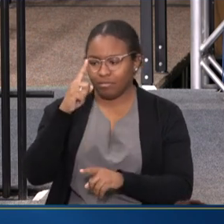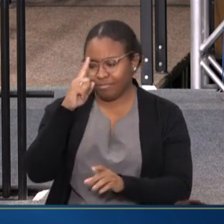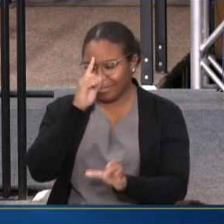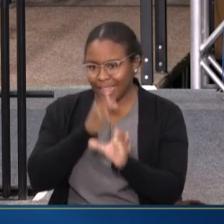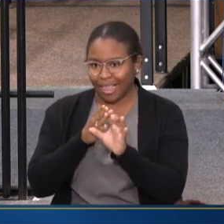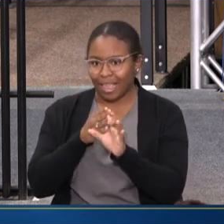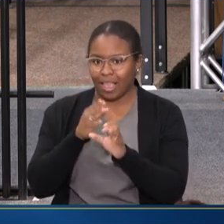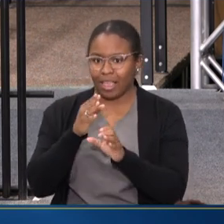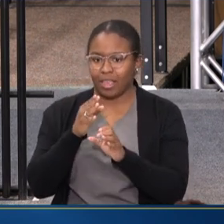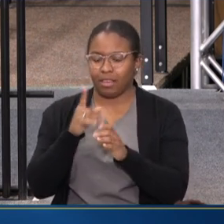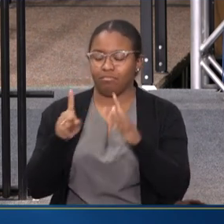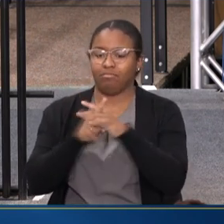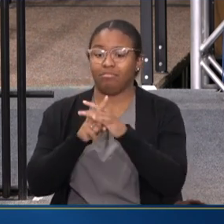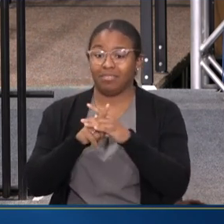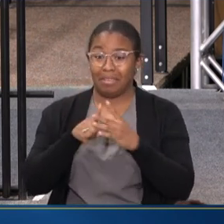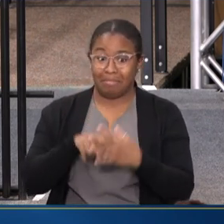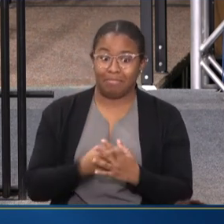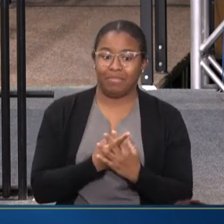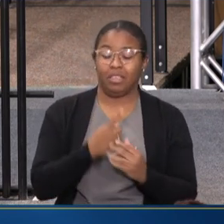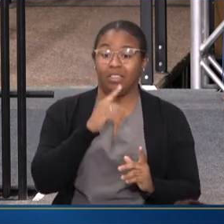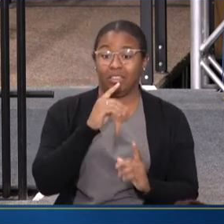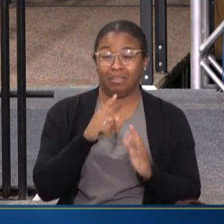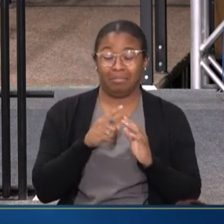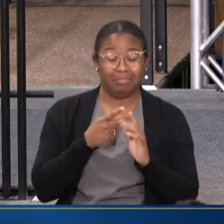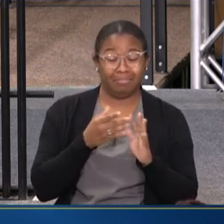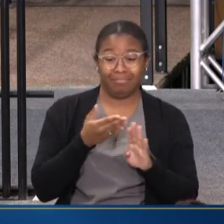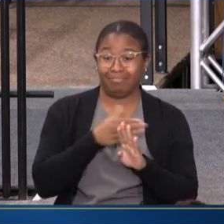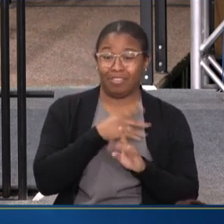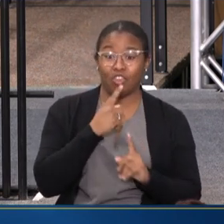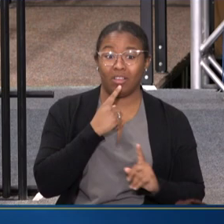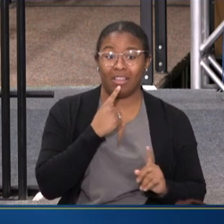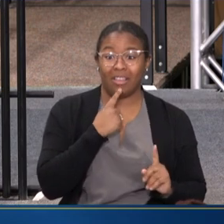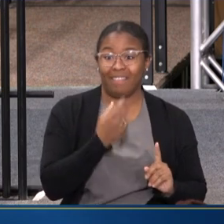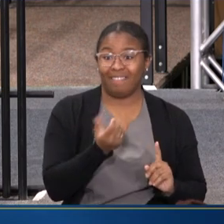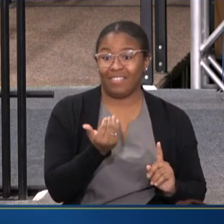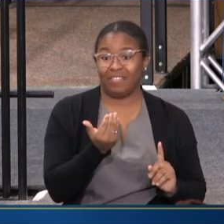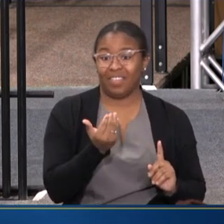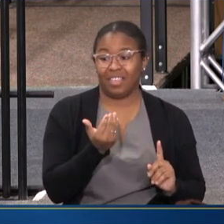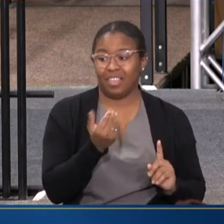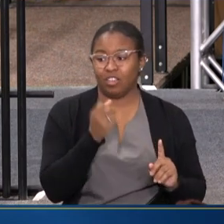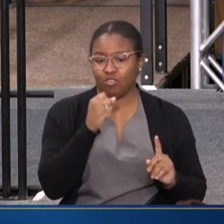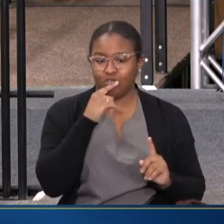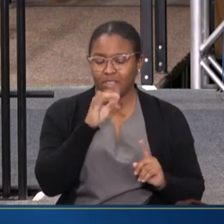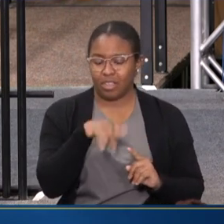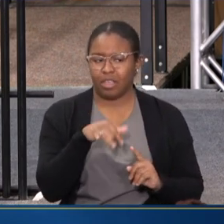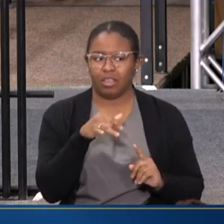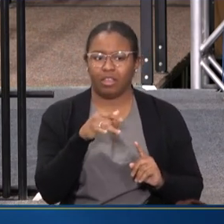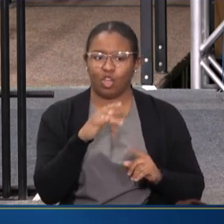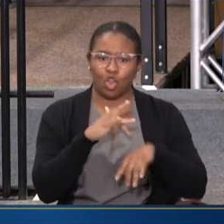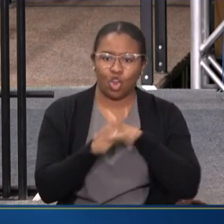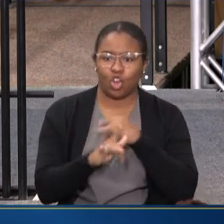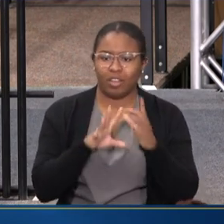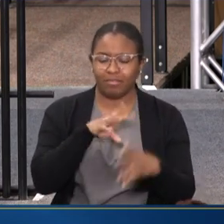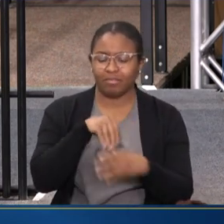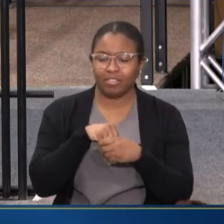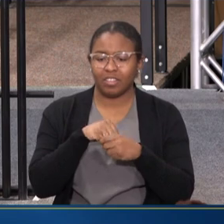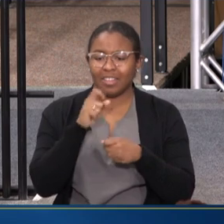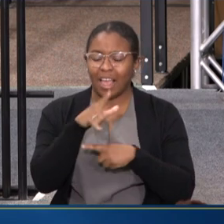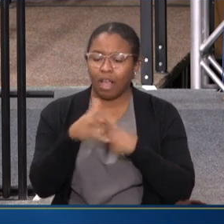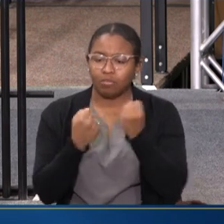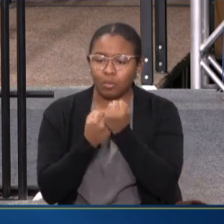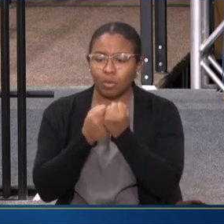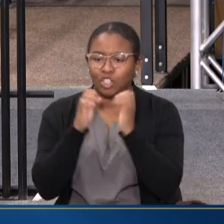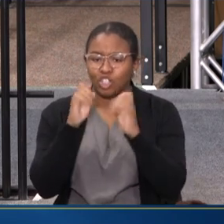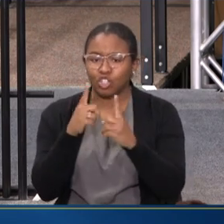BEGINNING AS EARLY AS AGE 15 FOR EARLY INTERVENTION. THAT WRAPAROUND SERVICE INCLUDES SUCH THINGS AS SUPPORTED EDUCATION AND